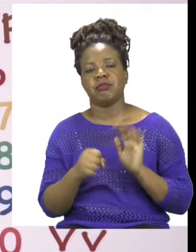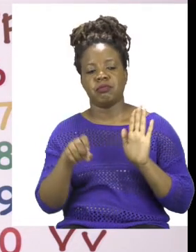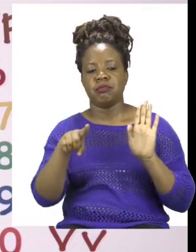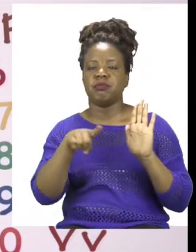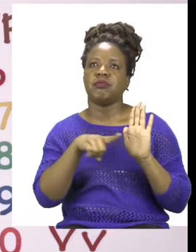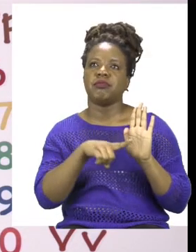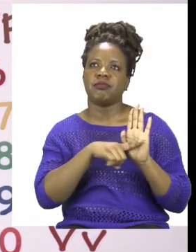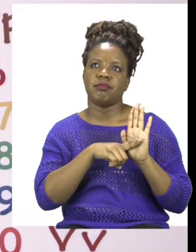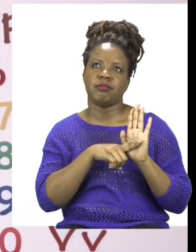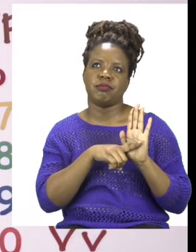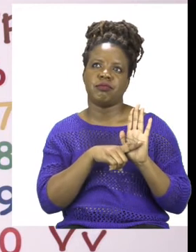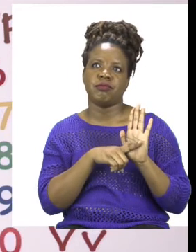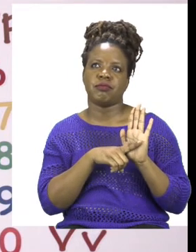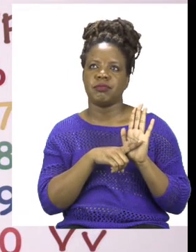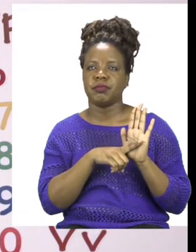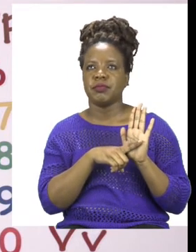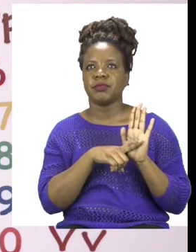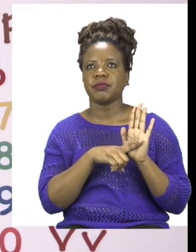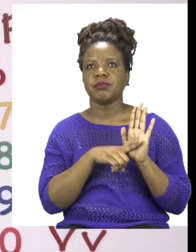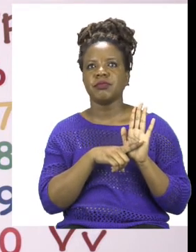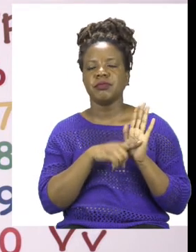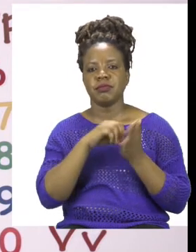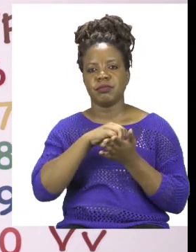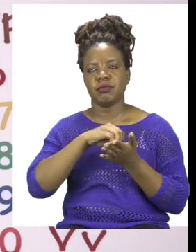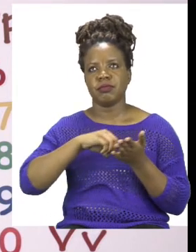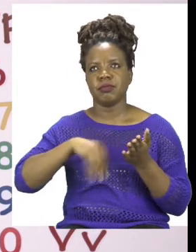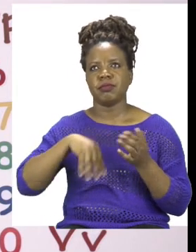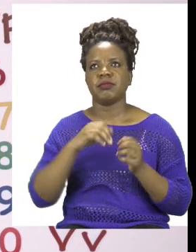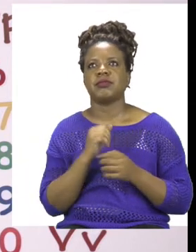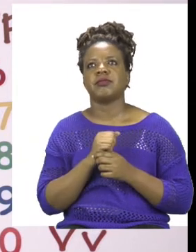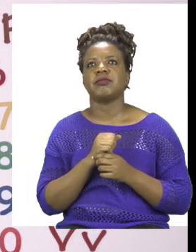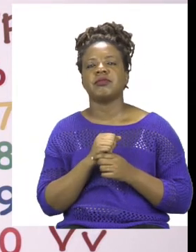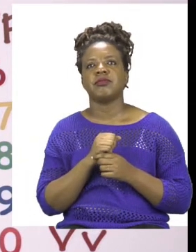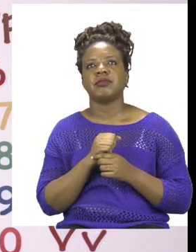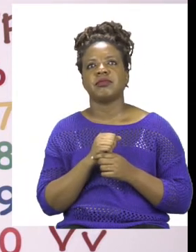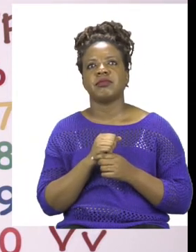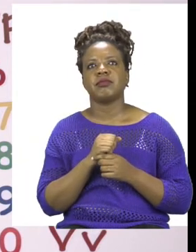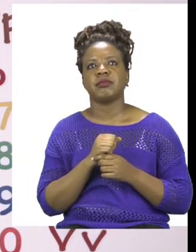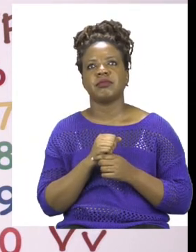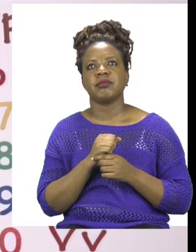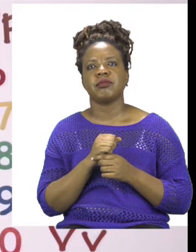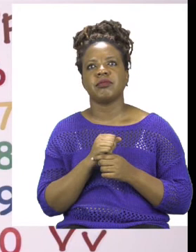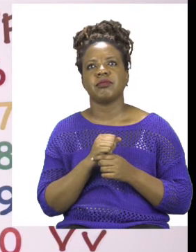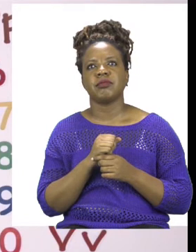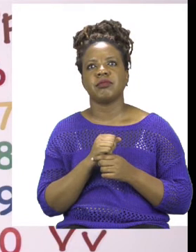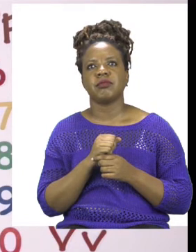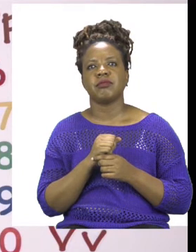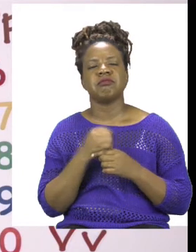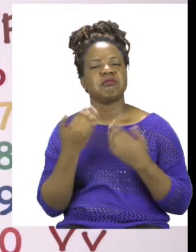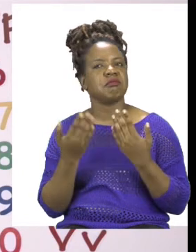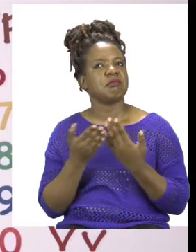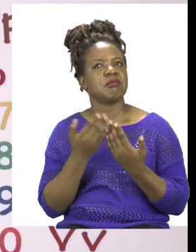time it is subtraction. Let's take a look. The subtraction that we're going to do is simple.